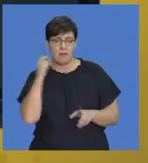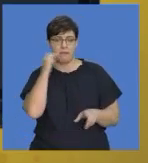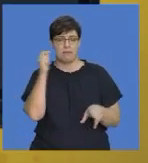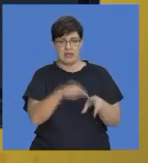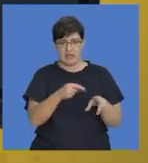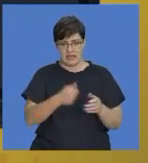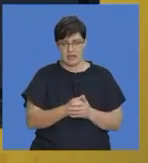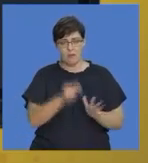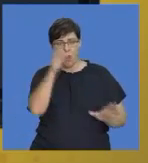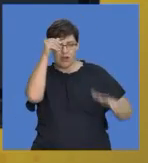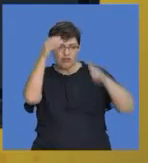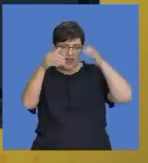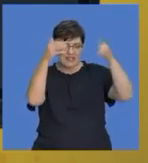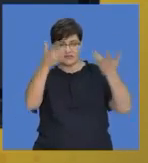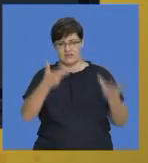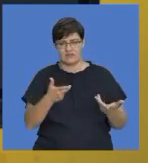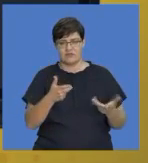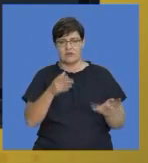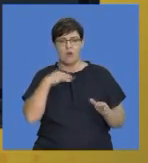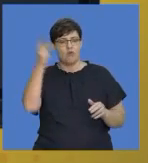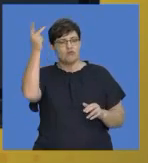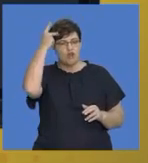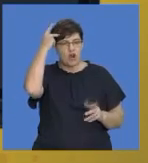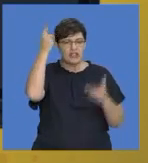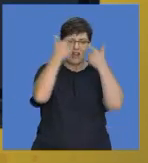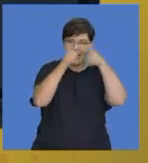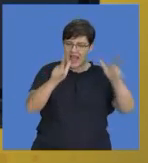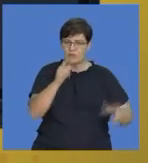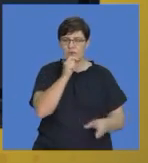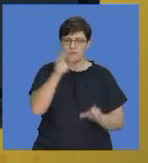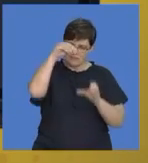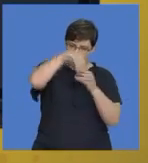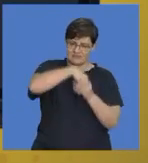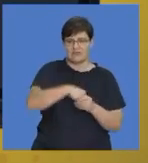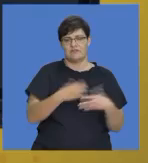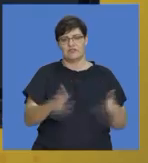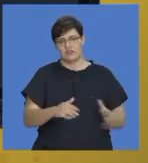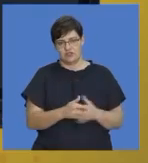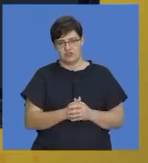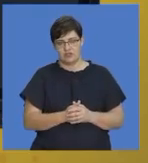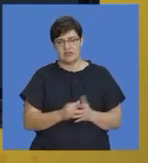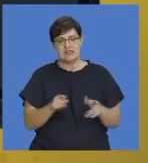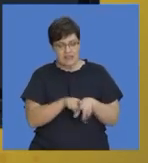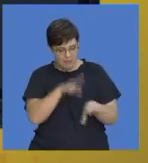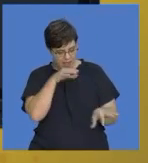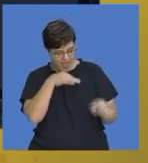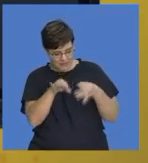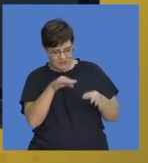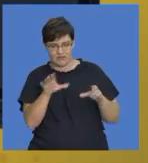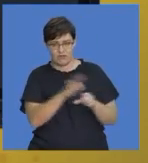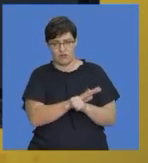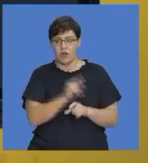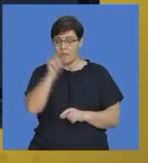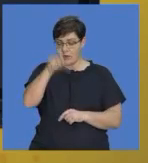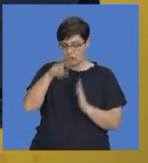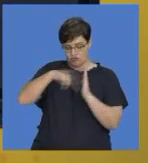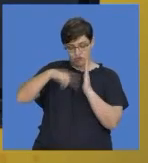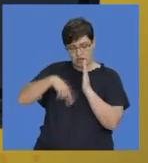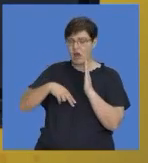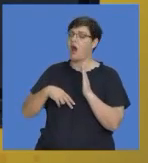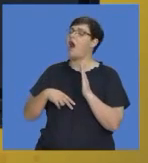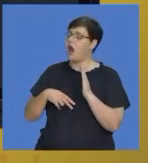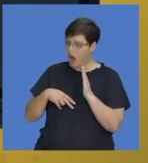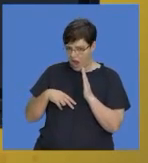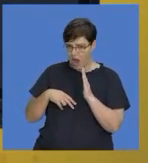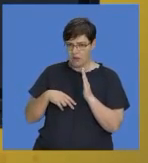creative, you're using all your knowledge of language, and you are being descriptive. So, the person reading your essay knows that you weren't attacked